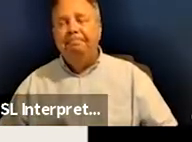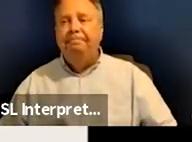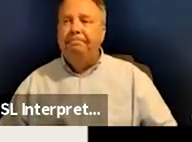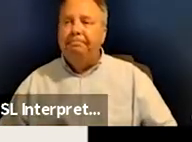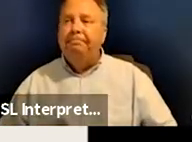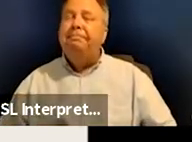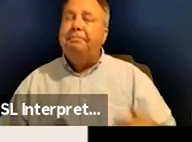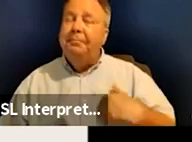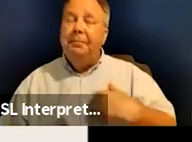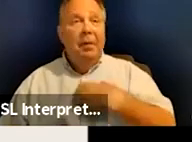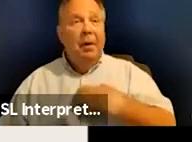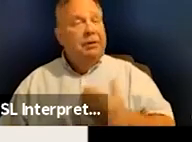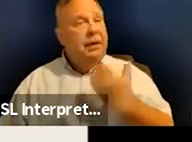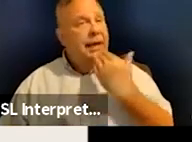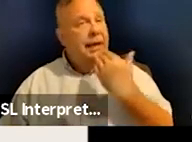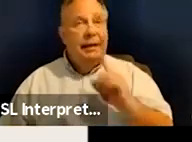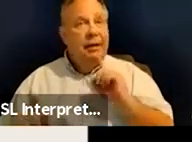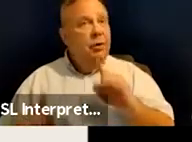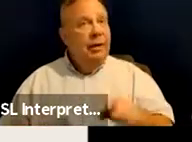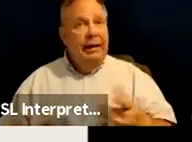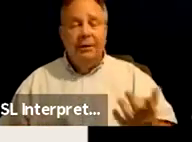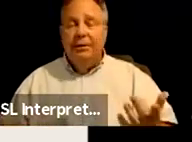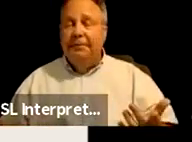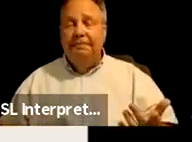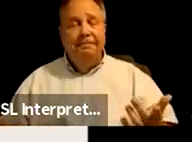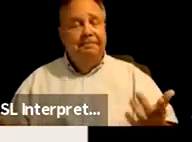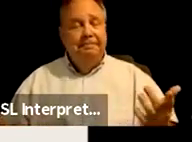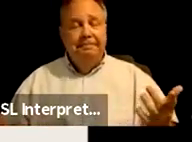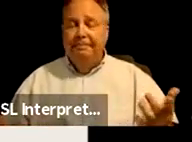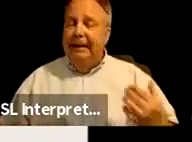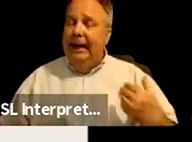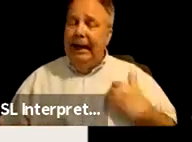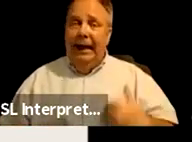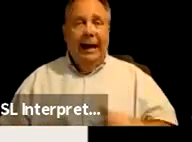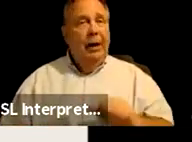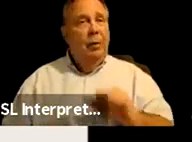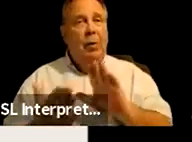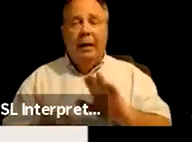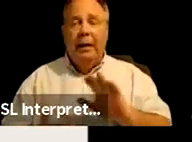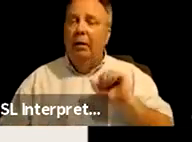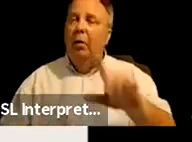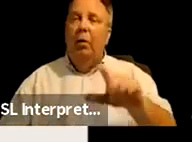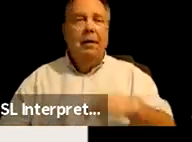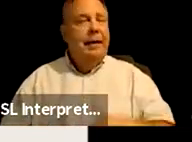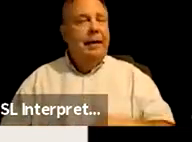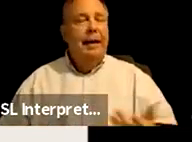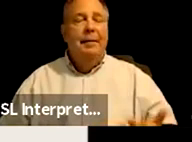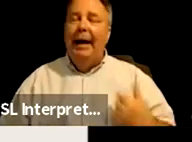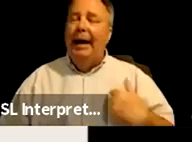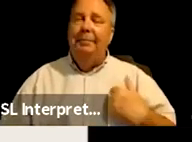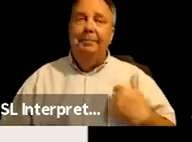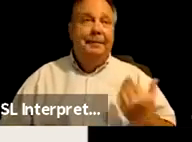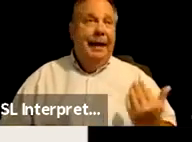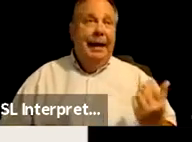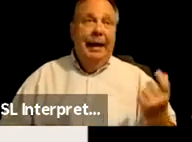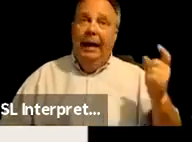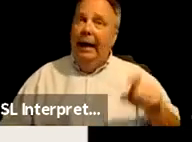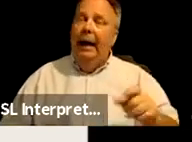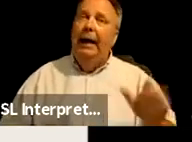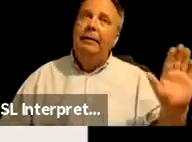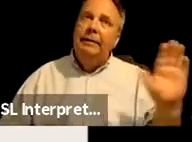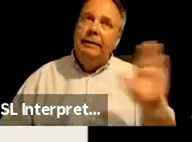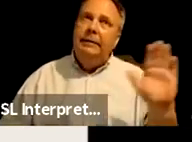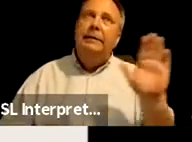I wish I had a good answer for you, but I run into this all the time. I mean, I'm, I have to repeatedly